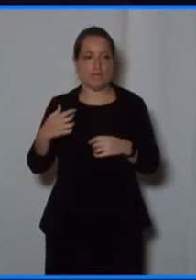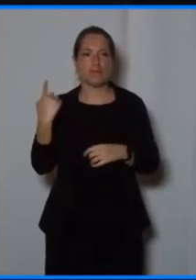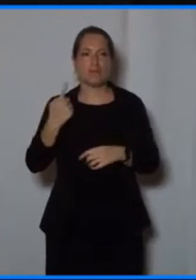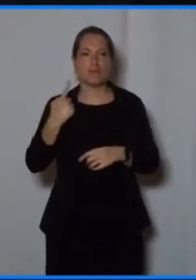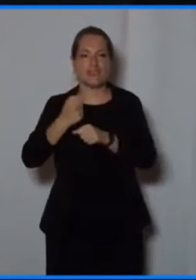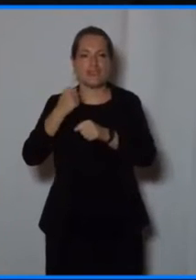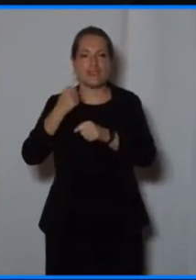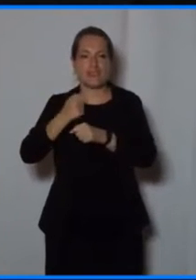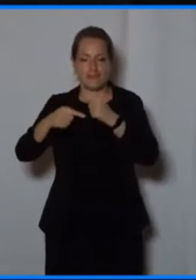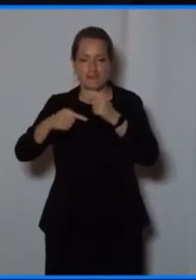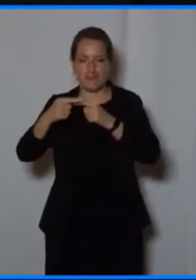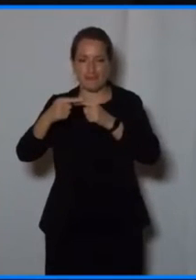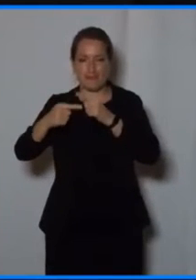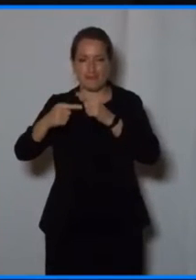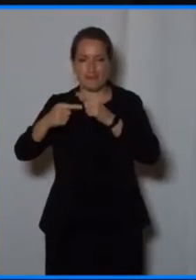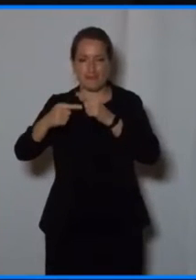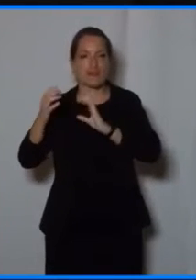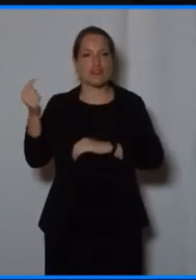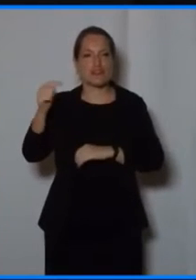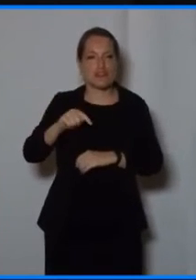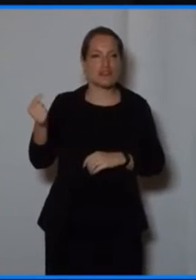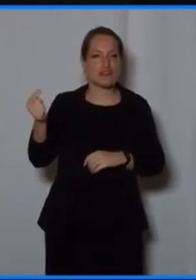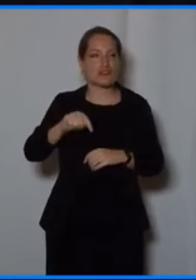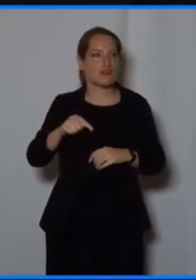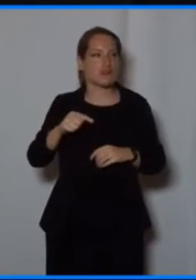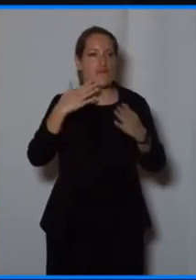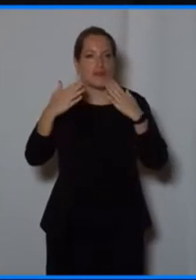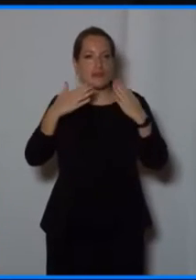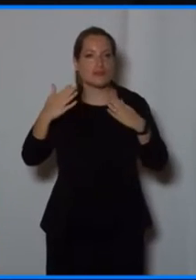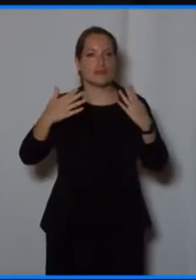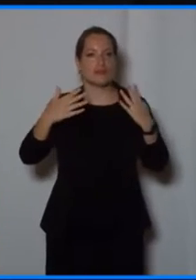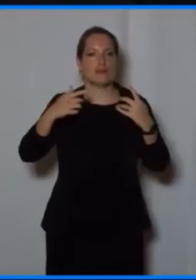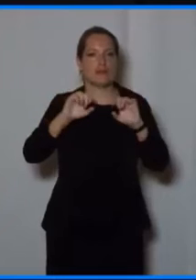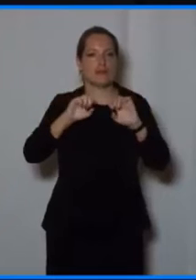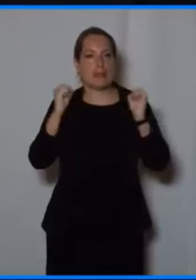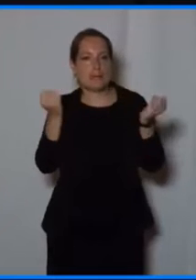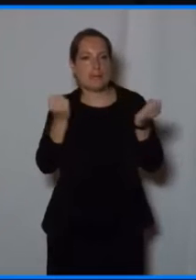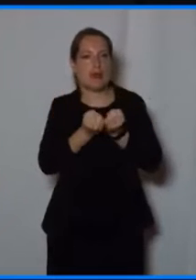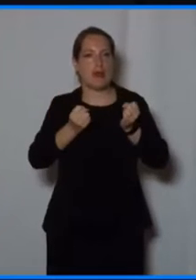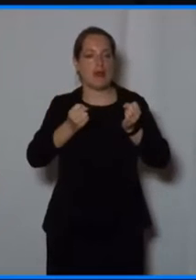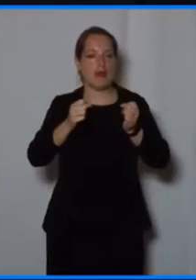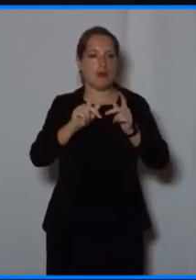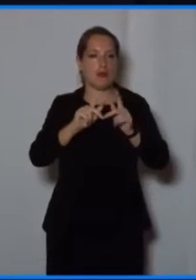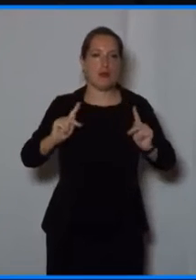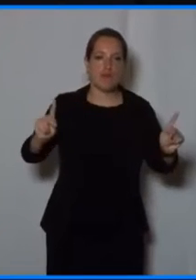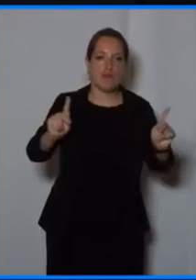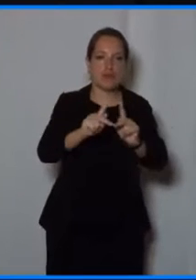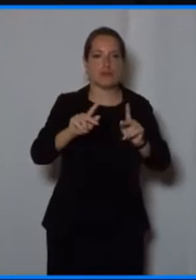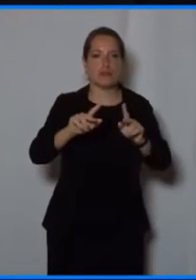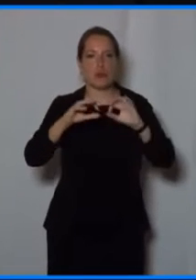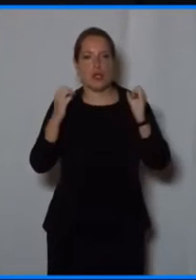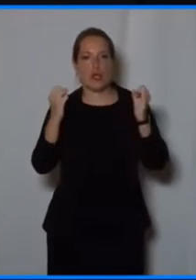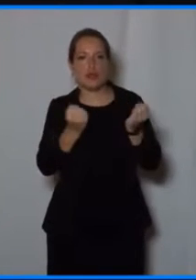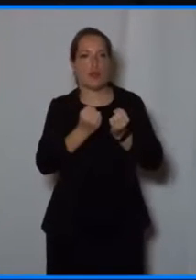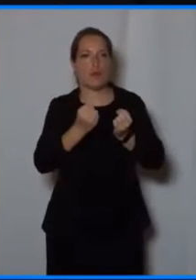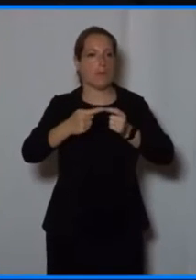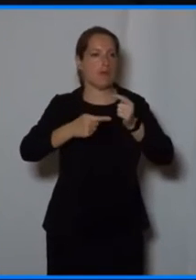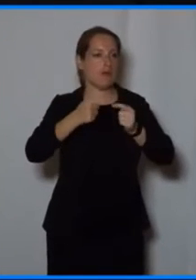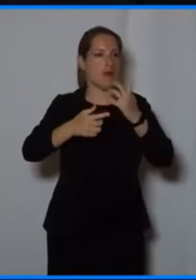presentations on the latest technologies. know, one day we go to a seminar on cloud, the following day on AI, on 5G.